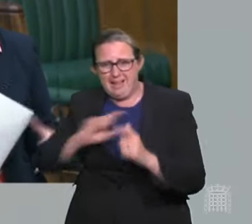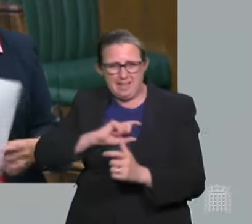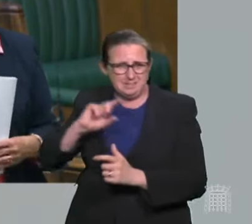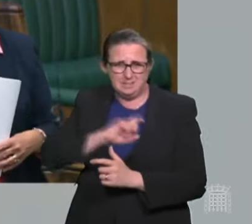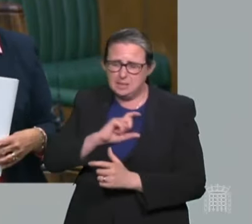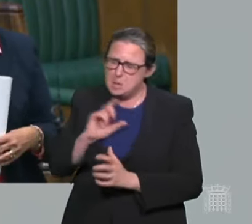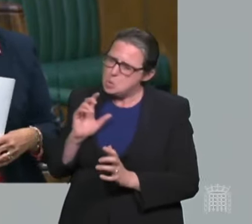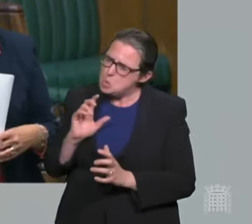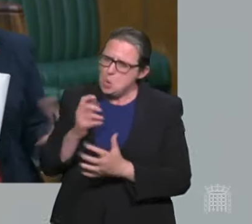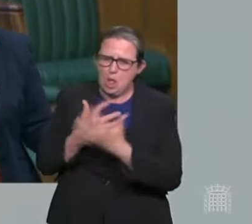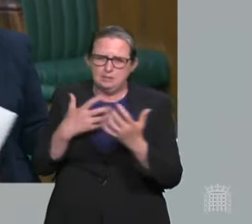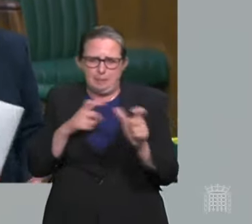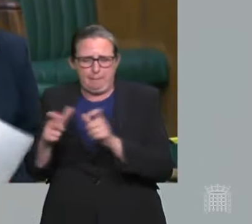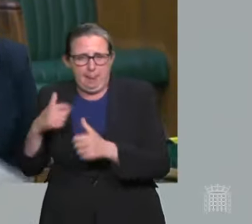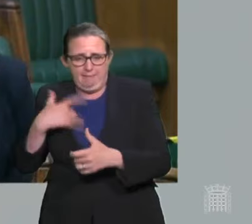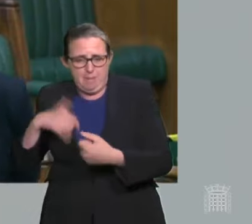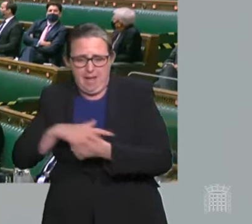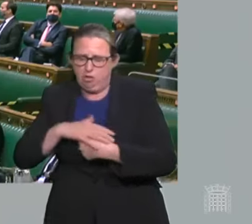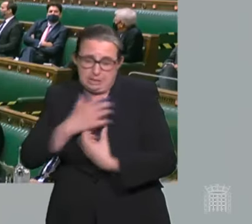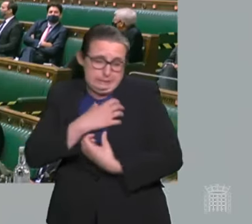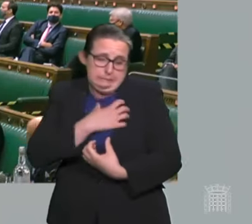are scaring my constituents and everyone.